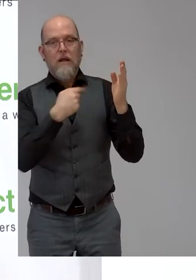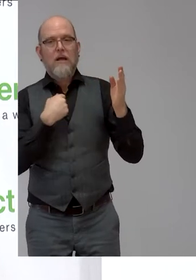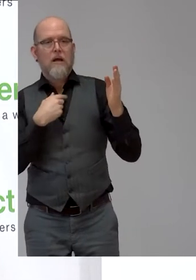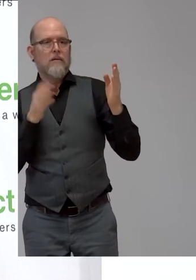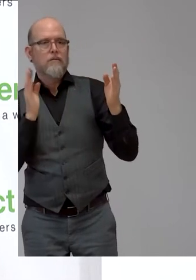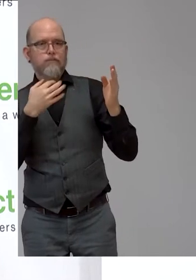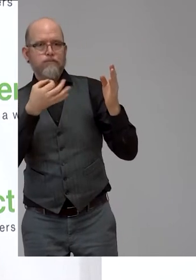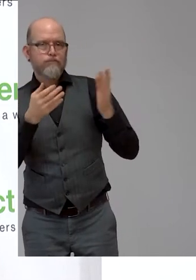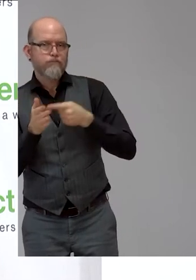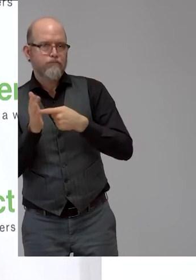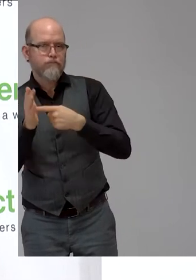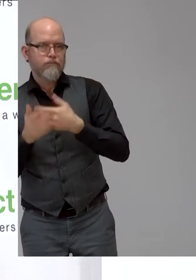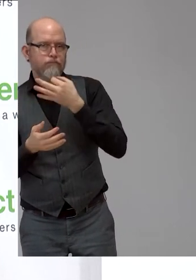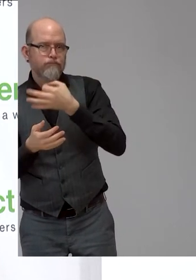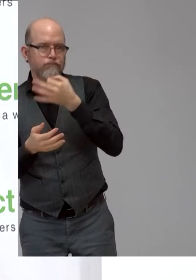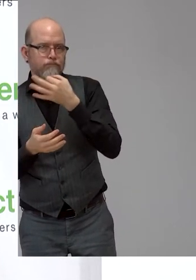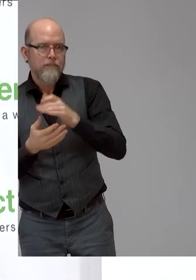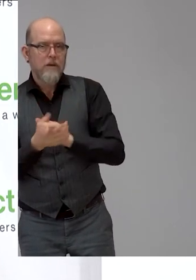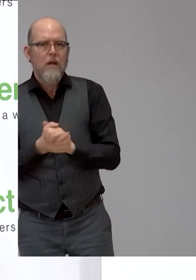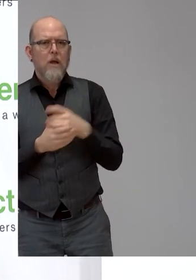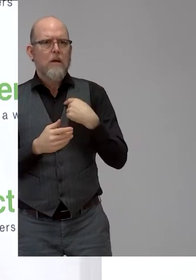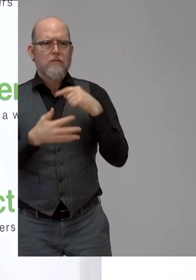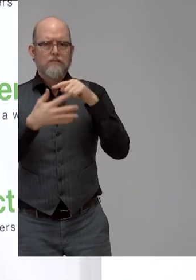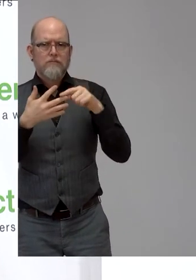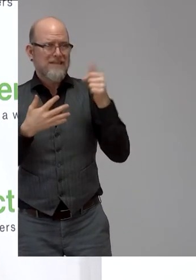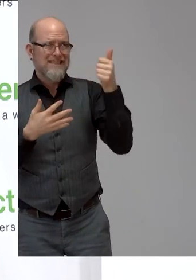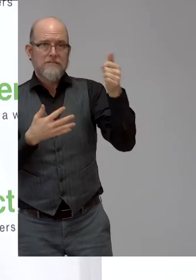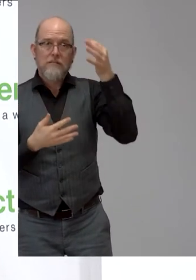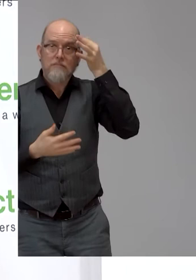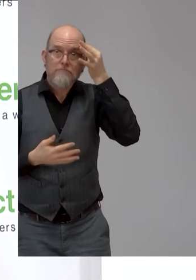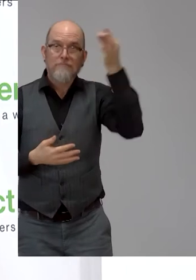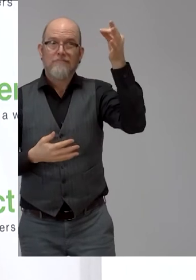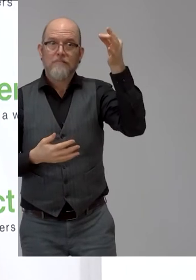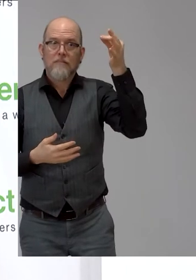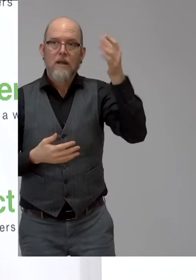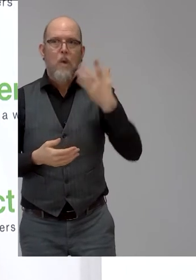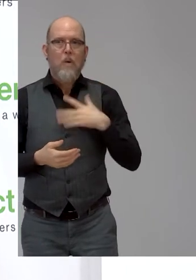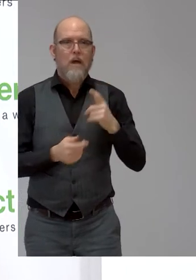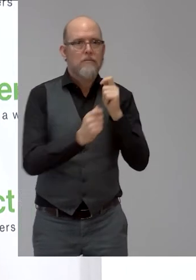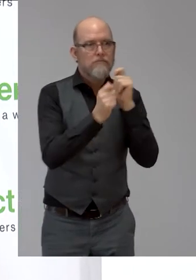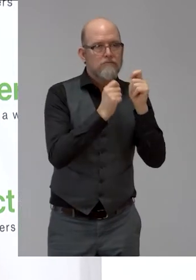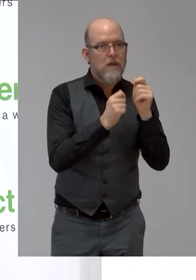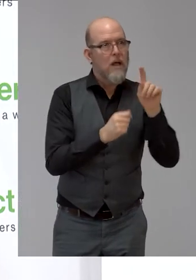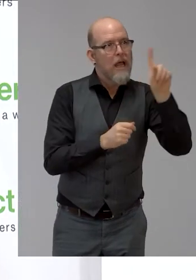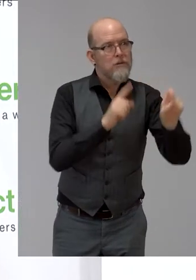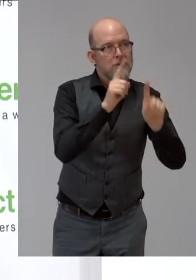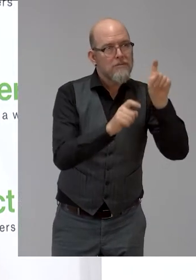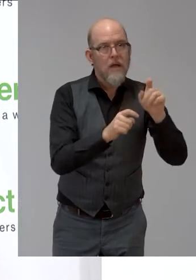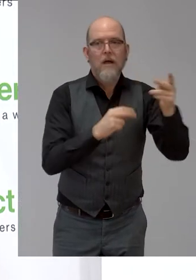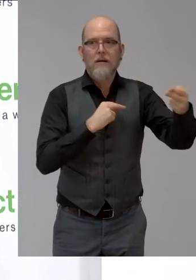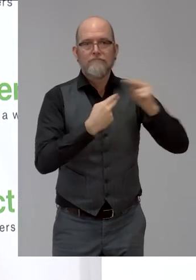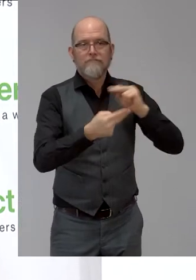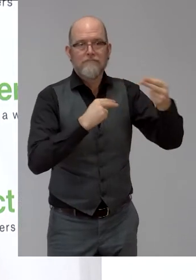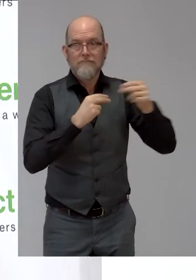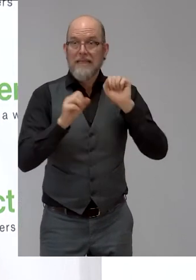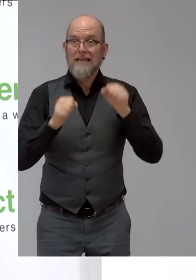please send us your questions, your comments in the chat for this session or on the community wall. Depending on the